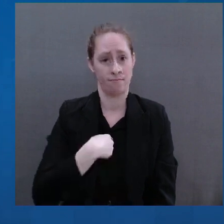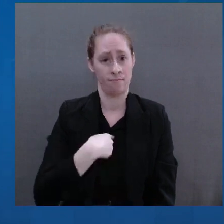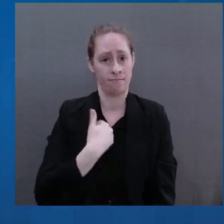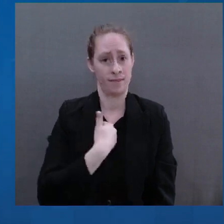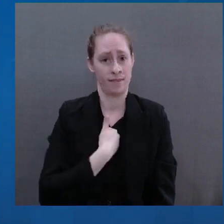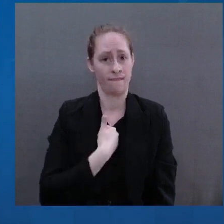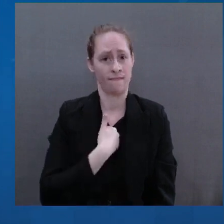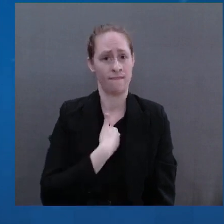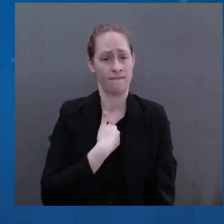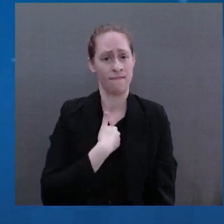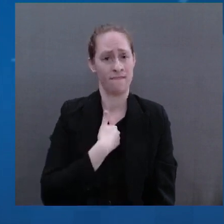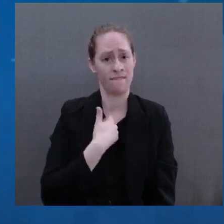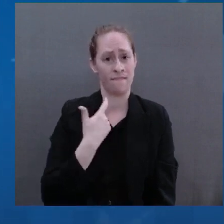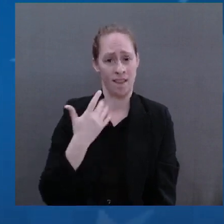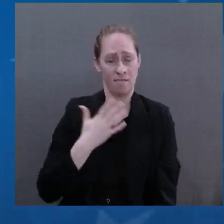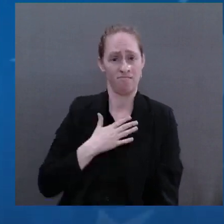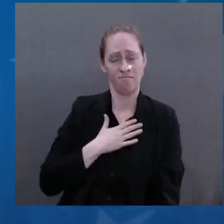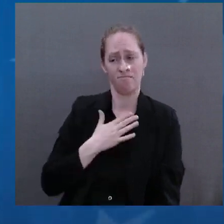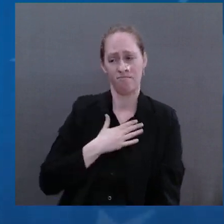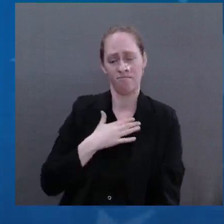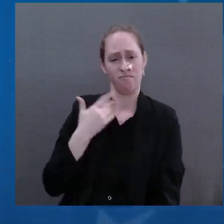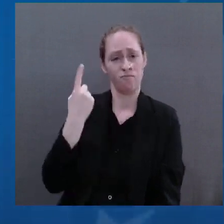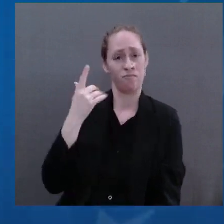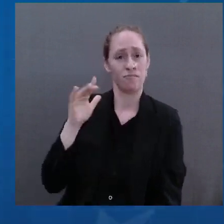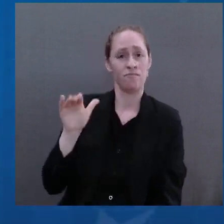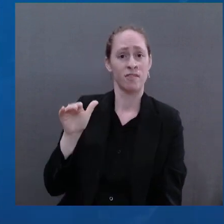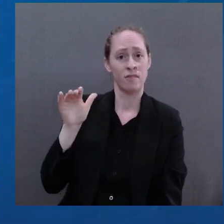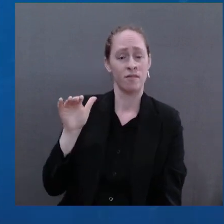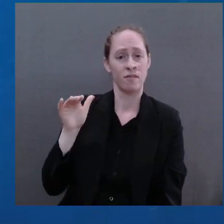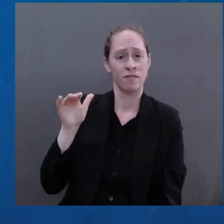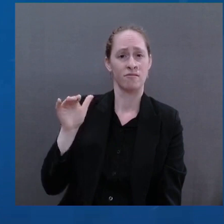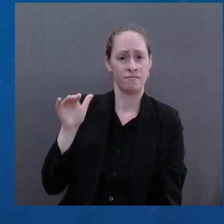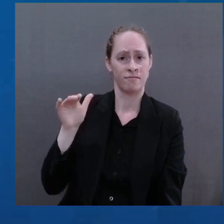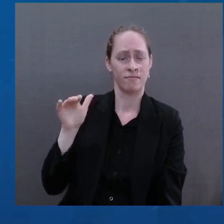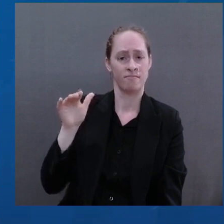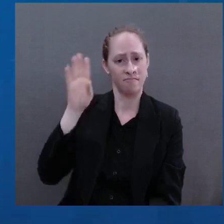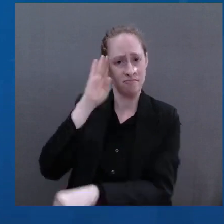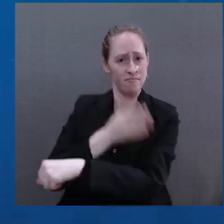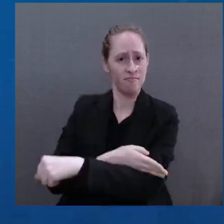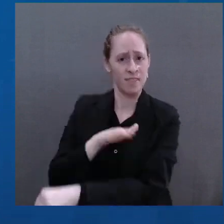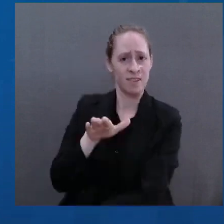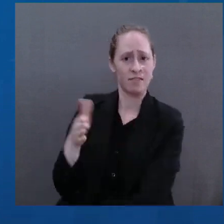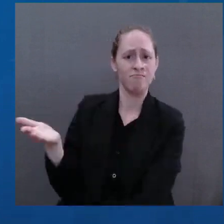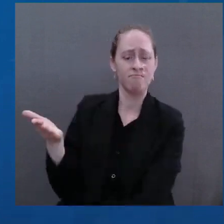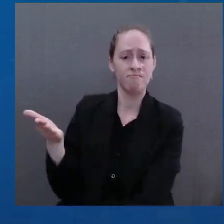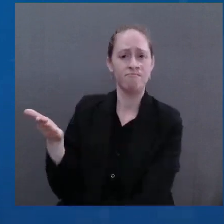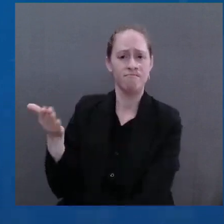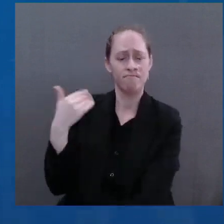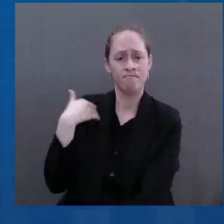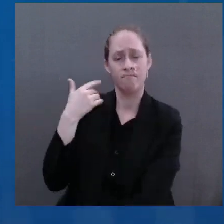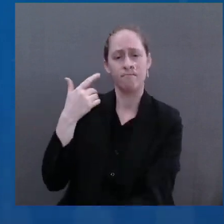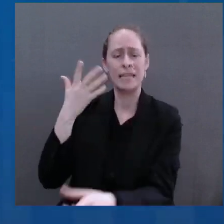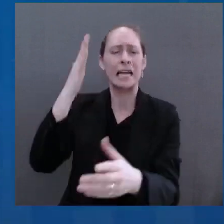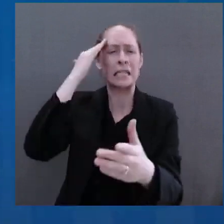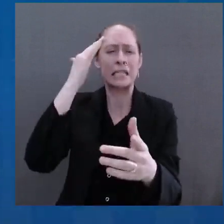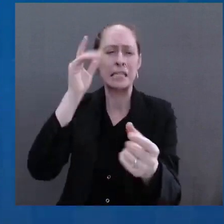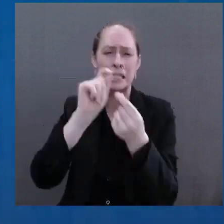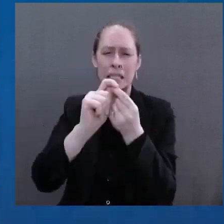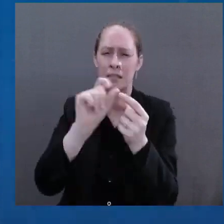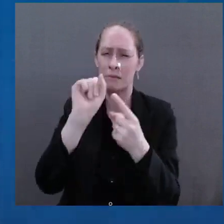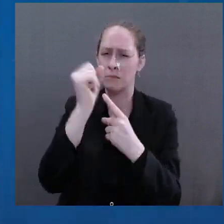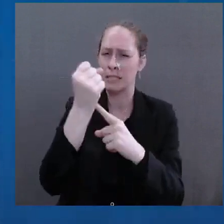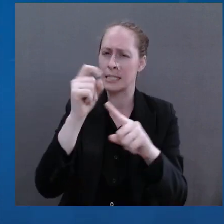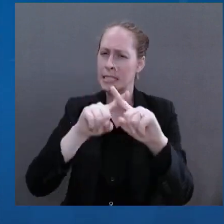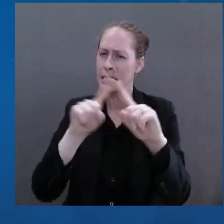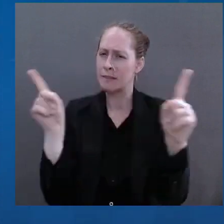thought Ukrainians would roll over and not fight. Not much of a student of history. Instead, Russian forces